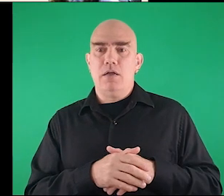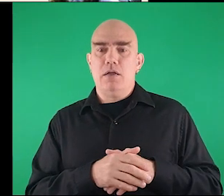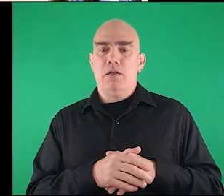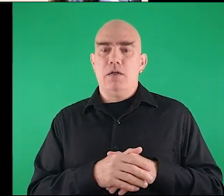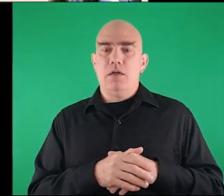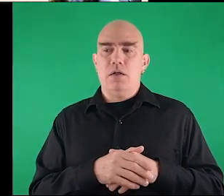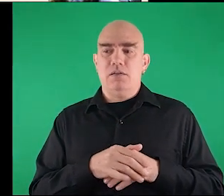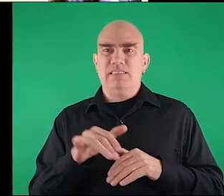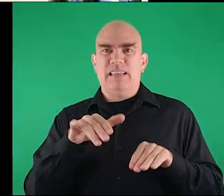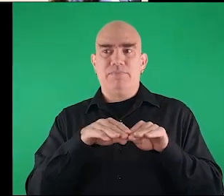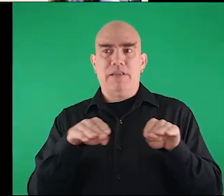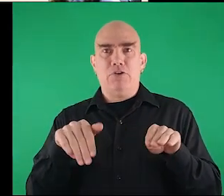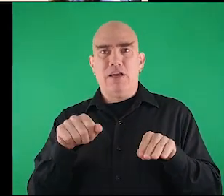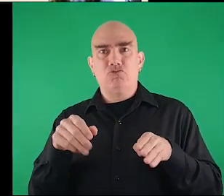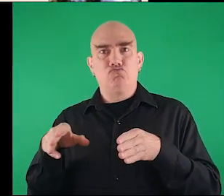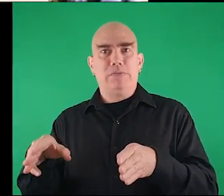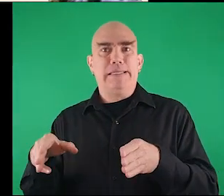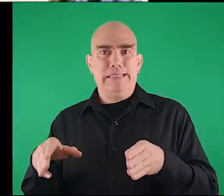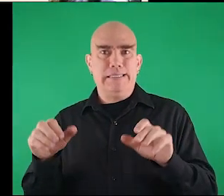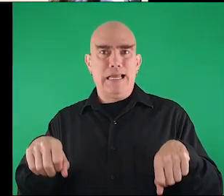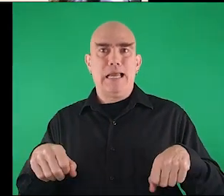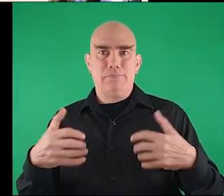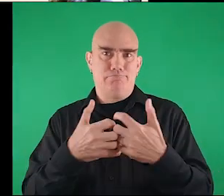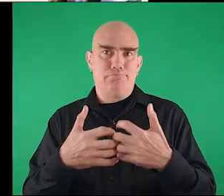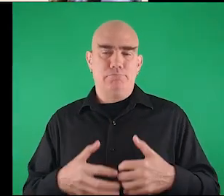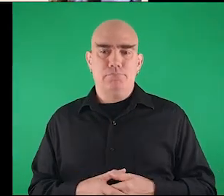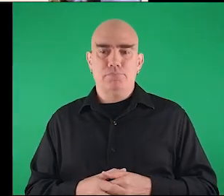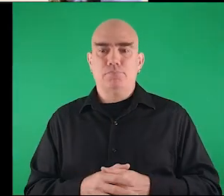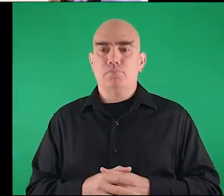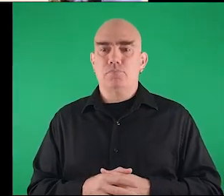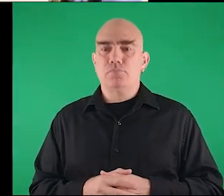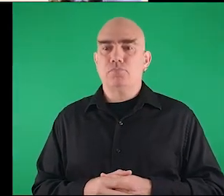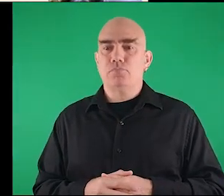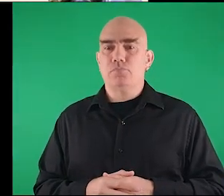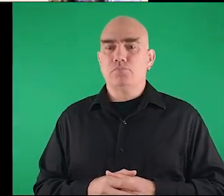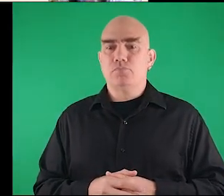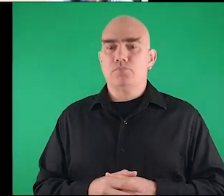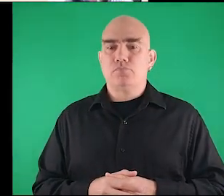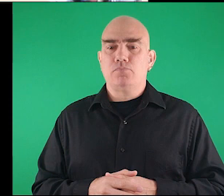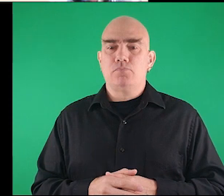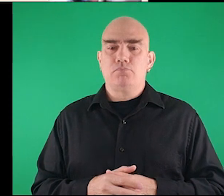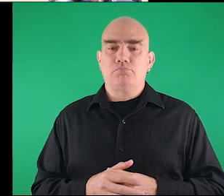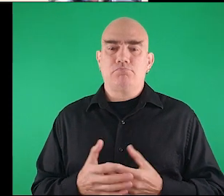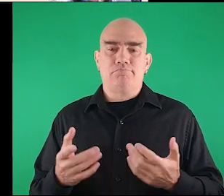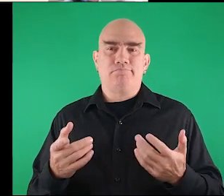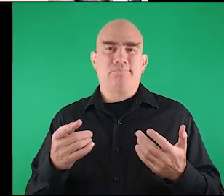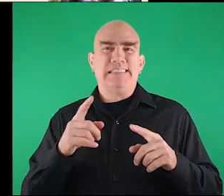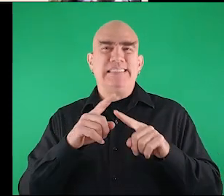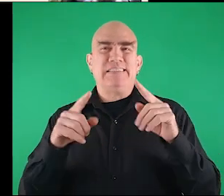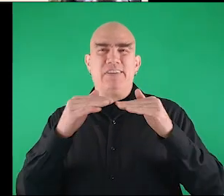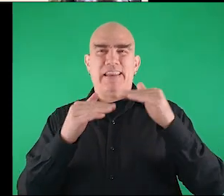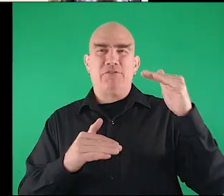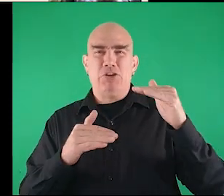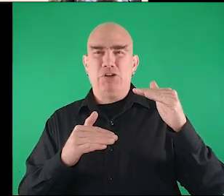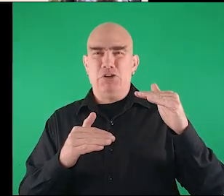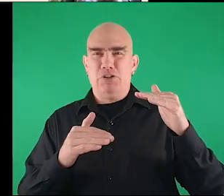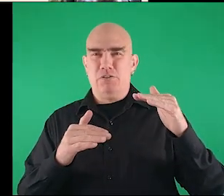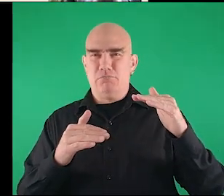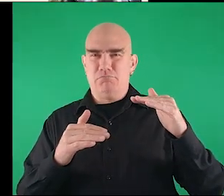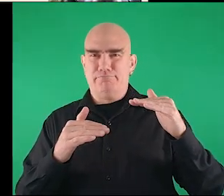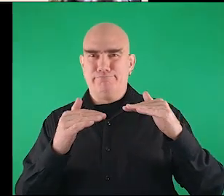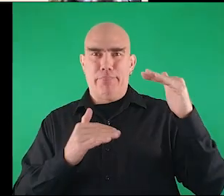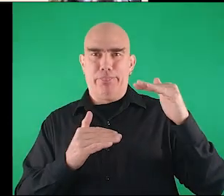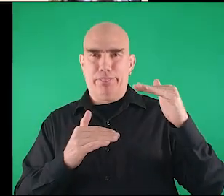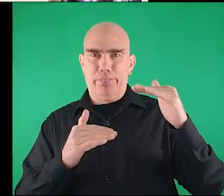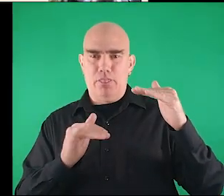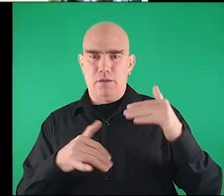you get uh the same level uh at the other street uh there were um